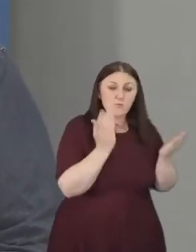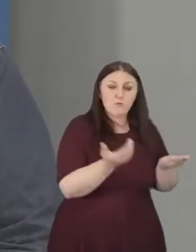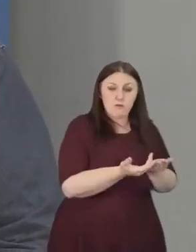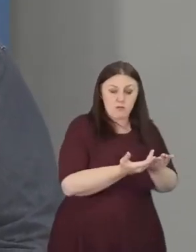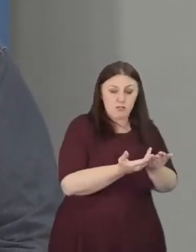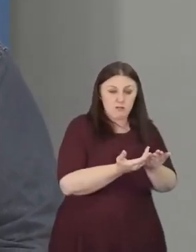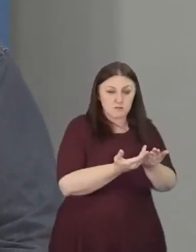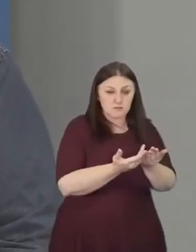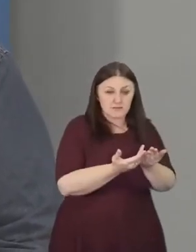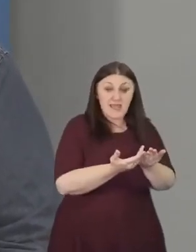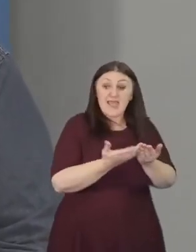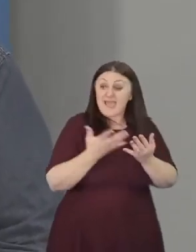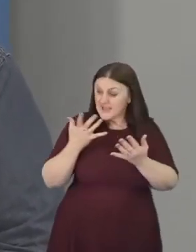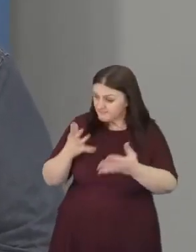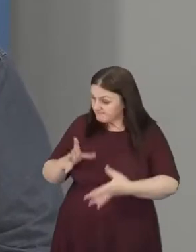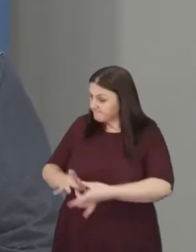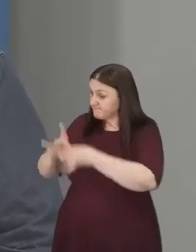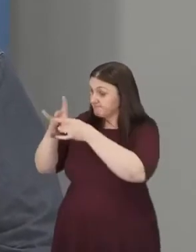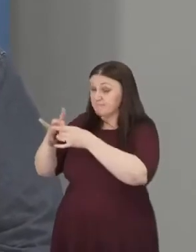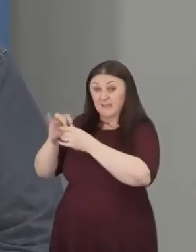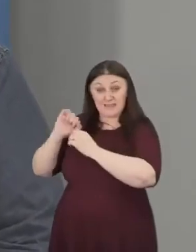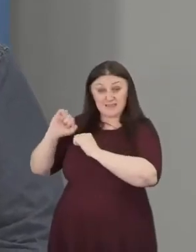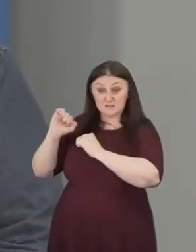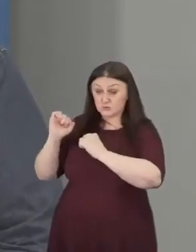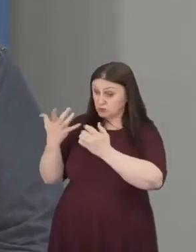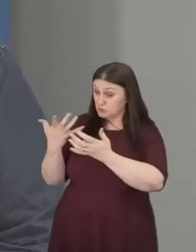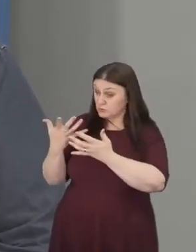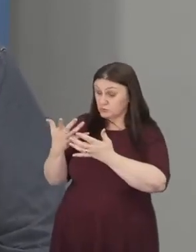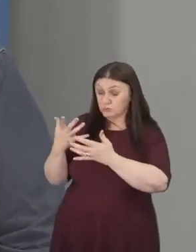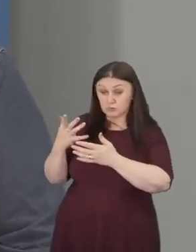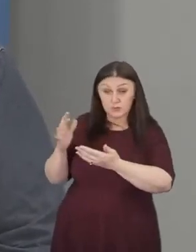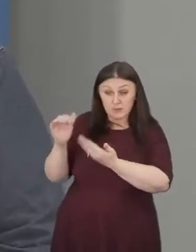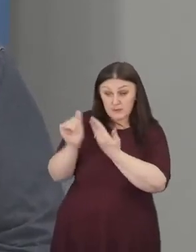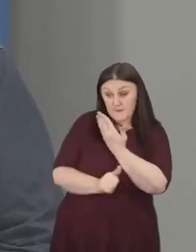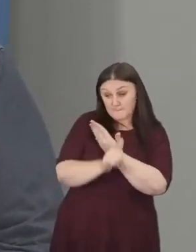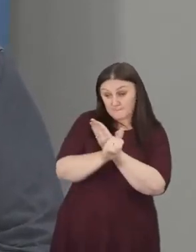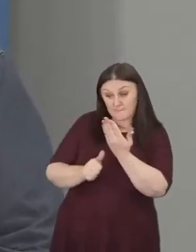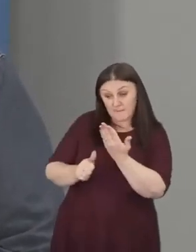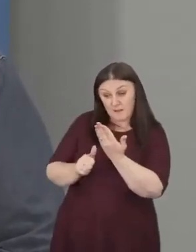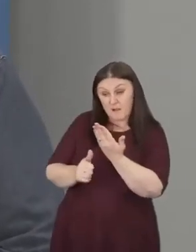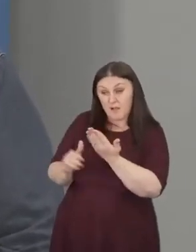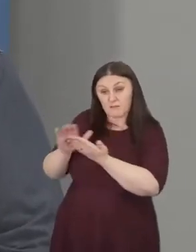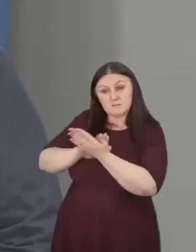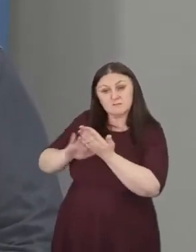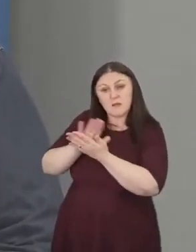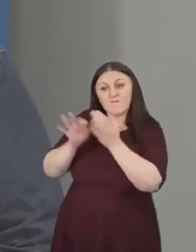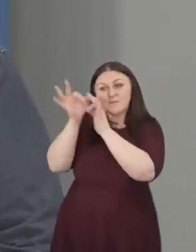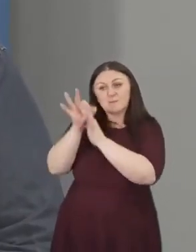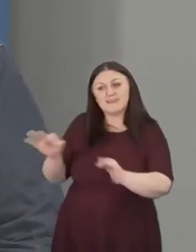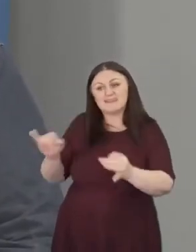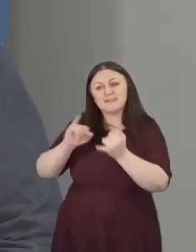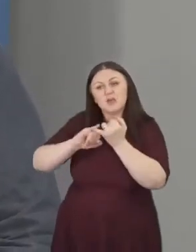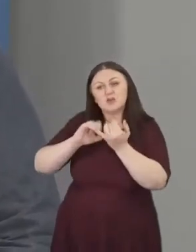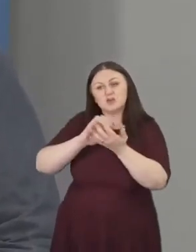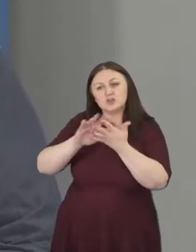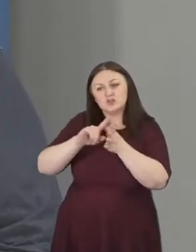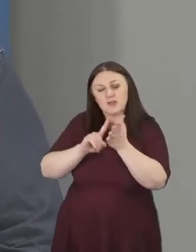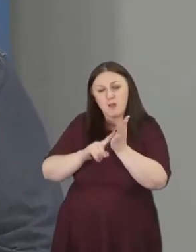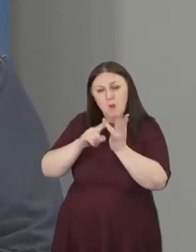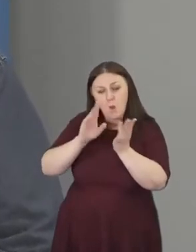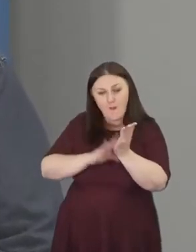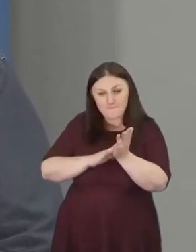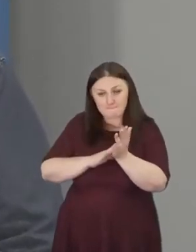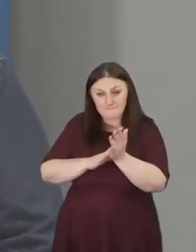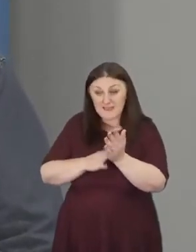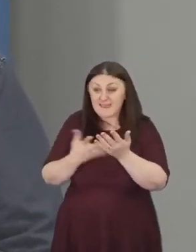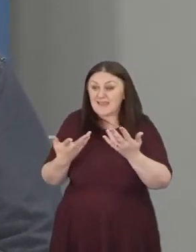holistic biblical understanding of peace, often referred to as shalom, as we are reconciled and joined